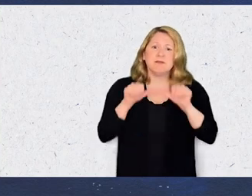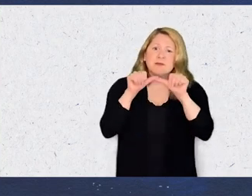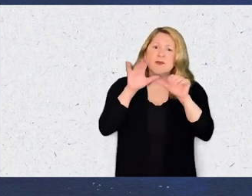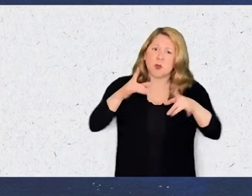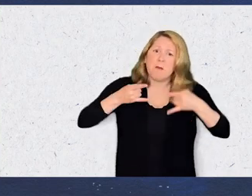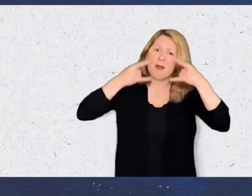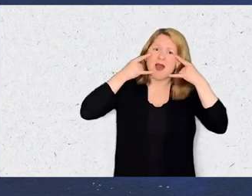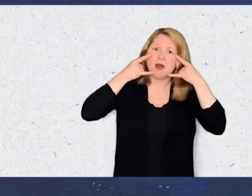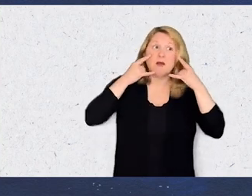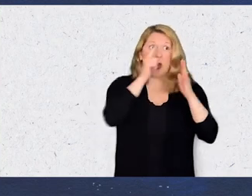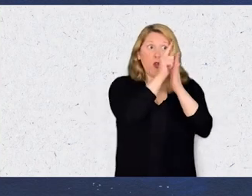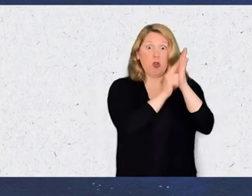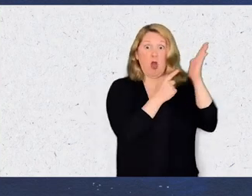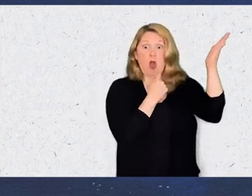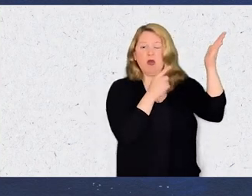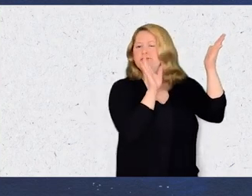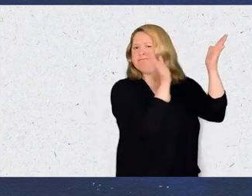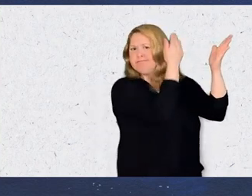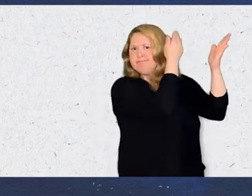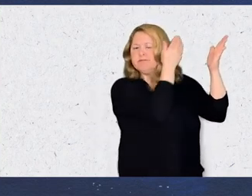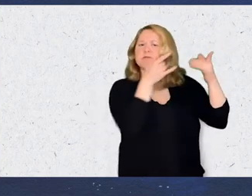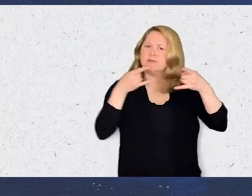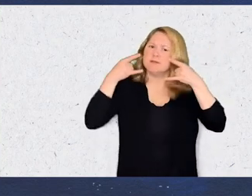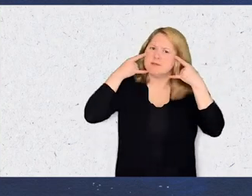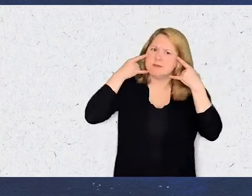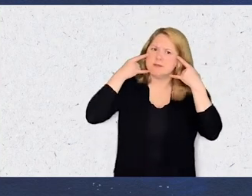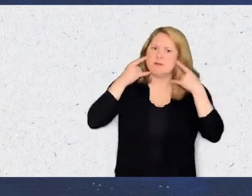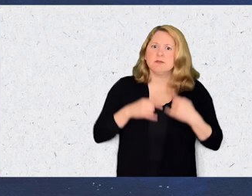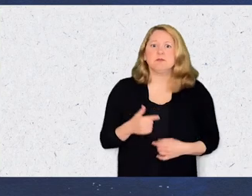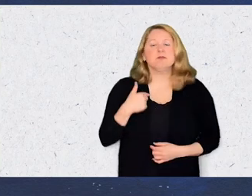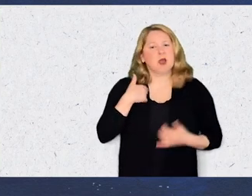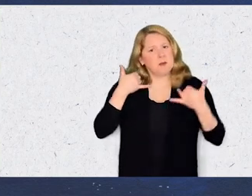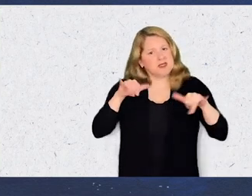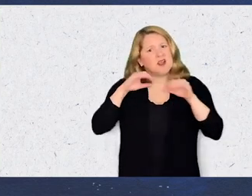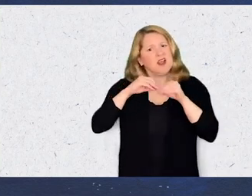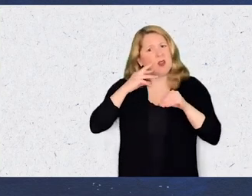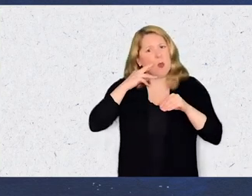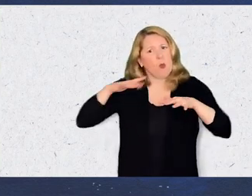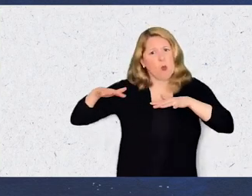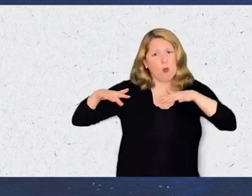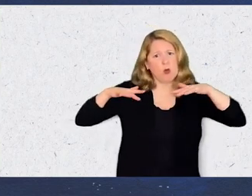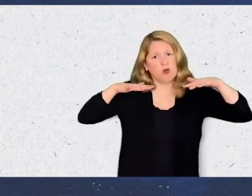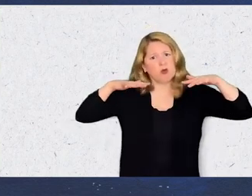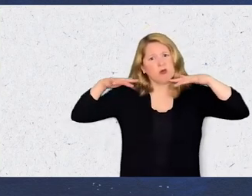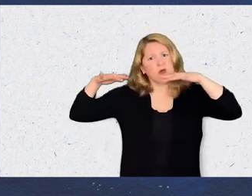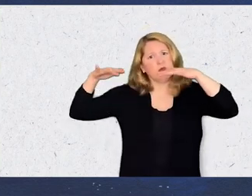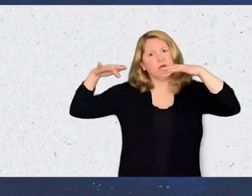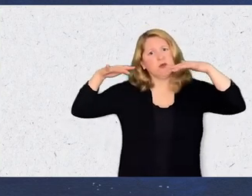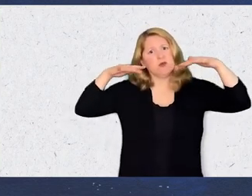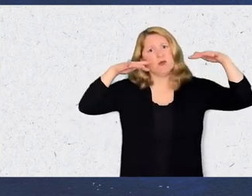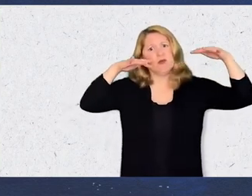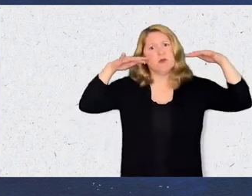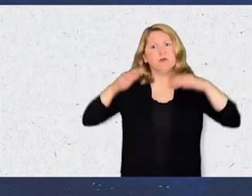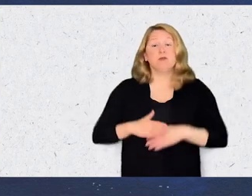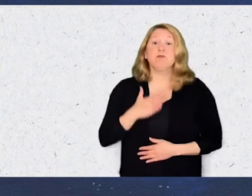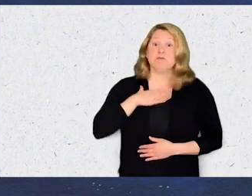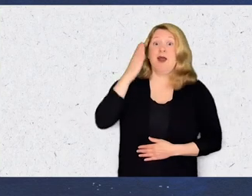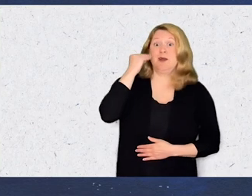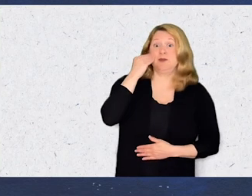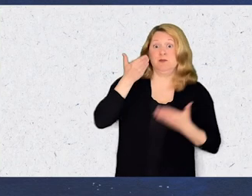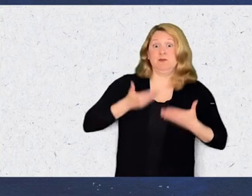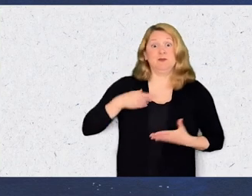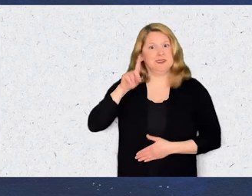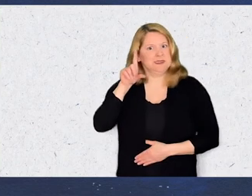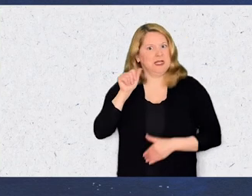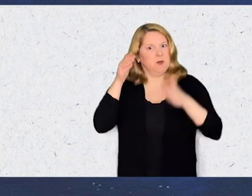Continue to wear your mask, no matter the laws. I am still in the water. My